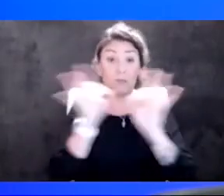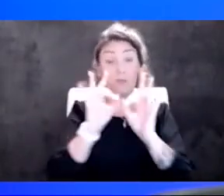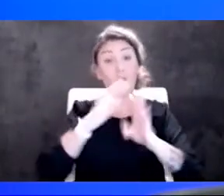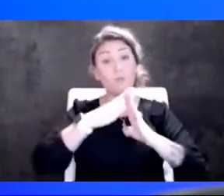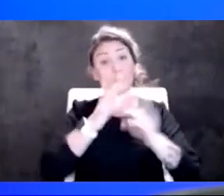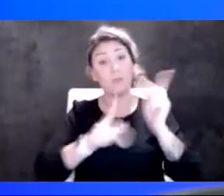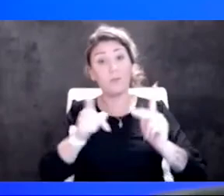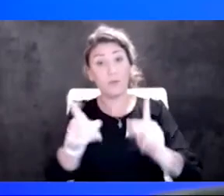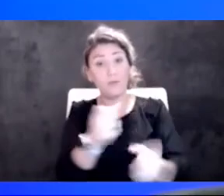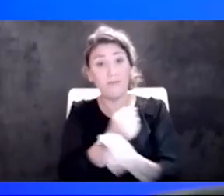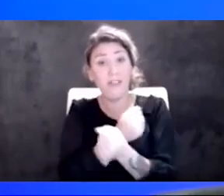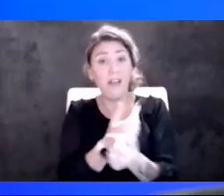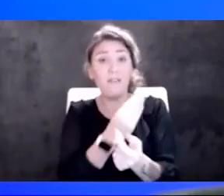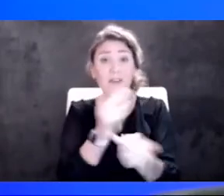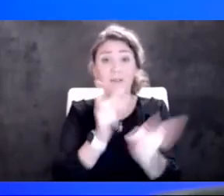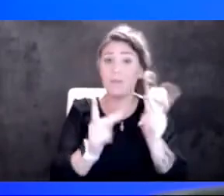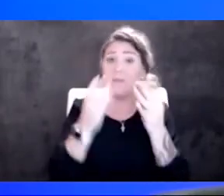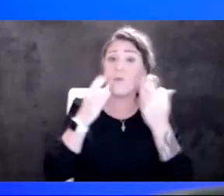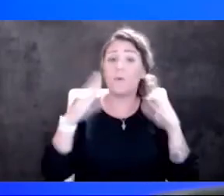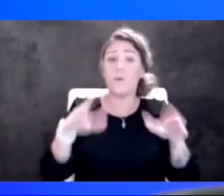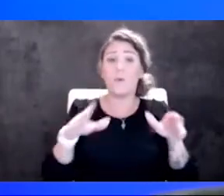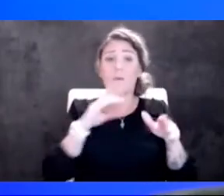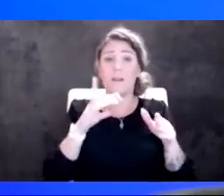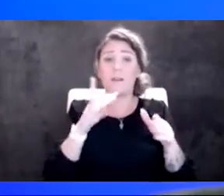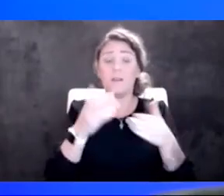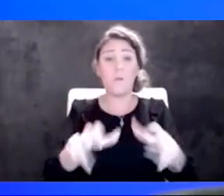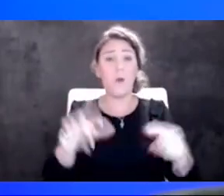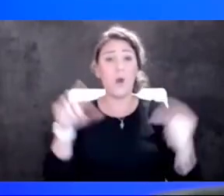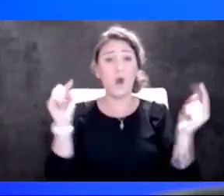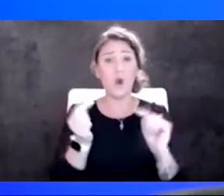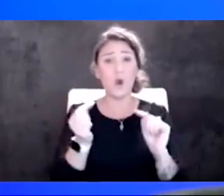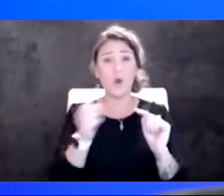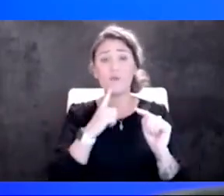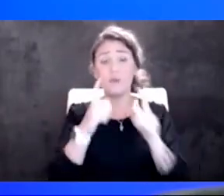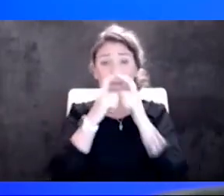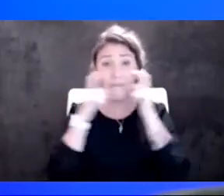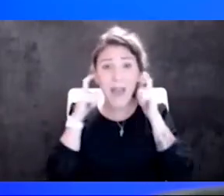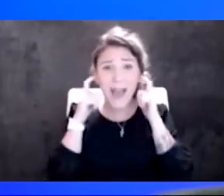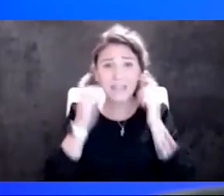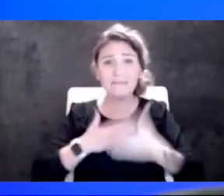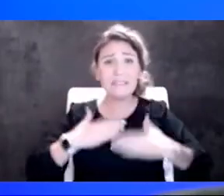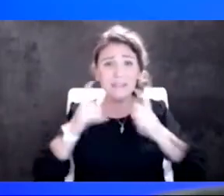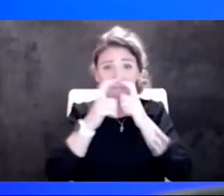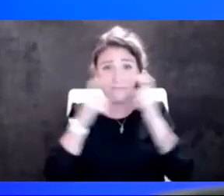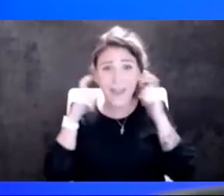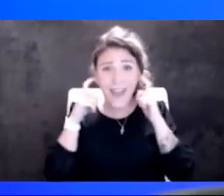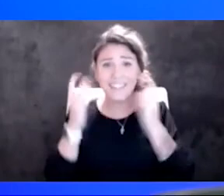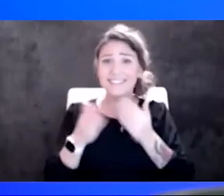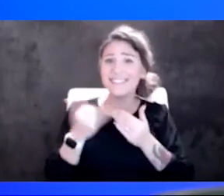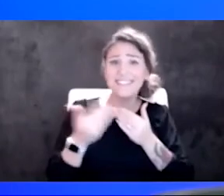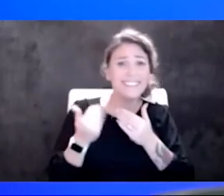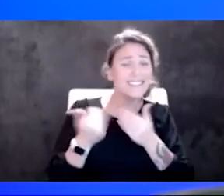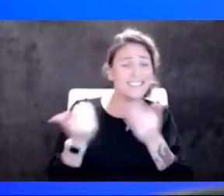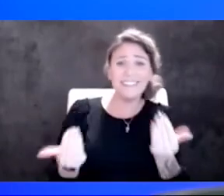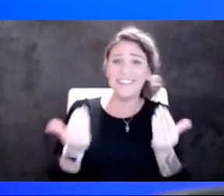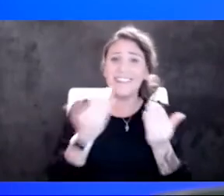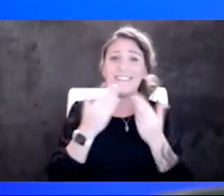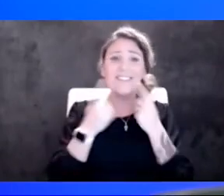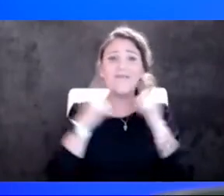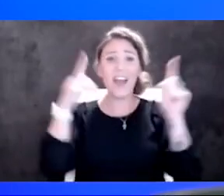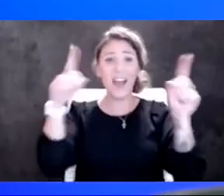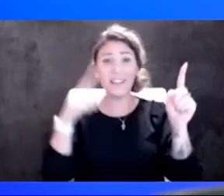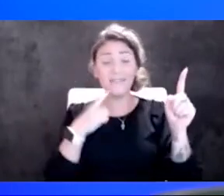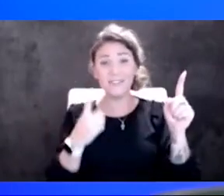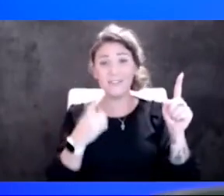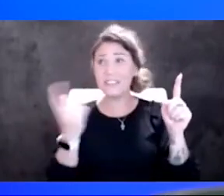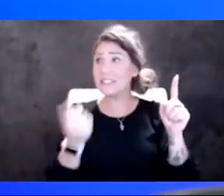you don't know, but don't want to hurt, mask, mask. It's so easy. And it's, it's so effective. It's, it's something you